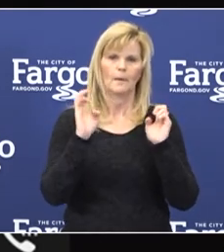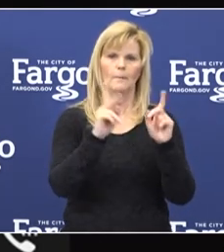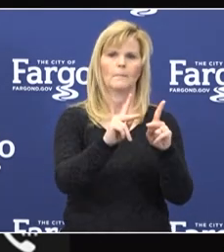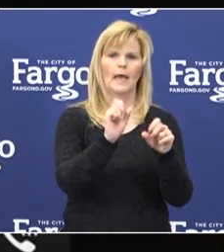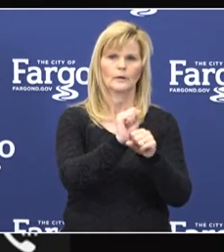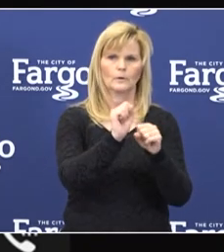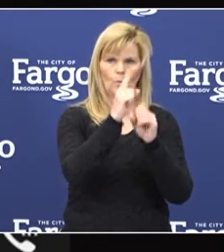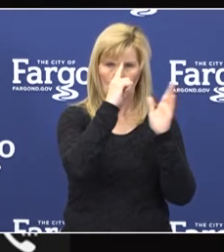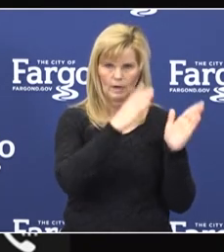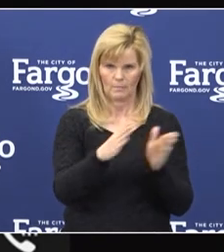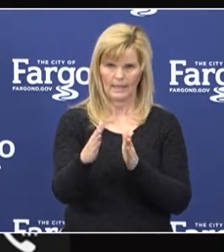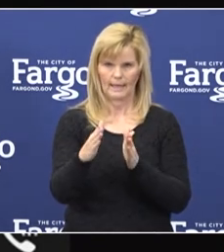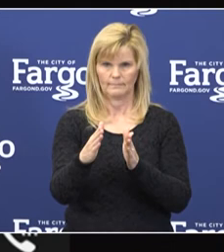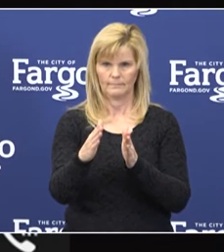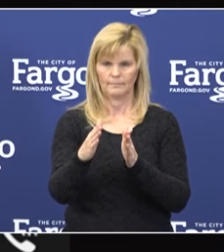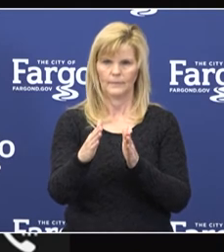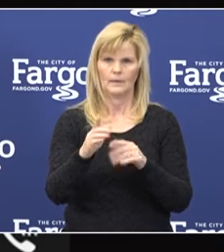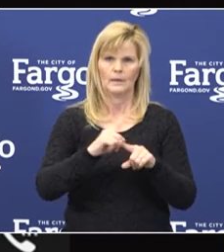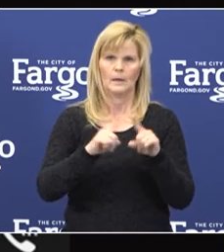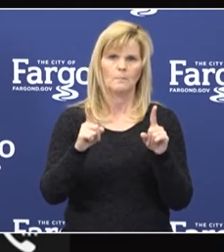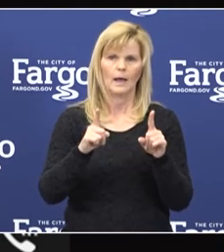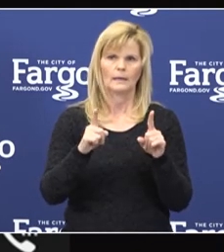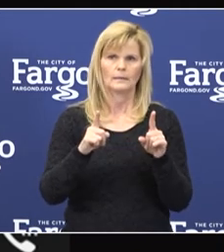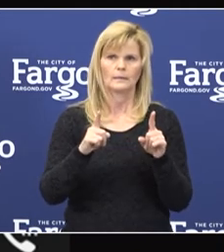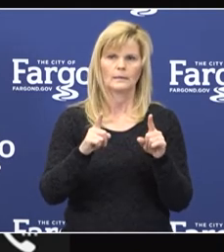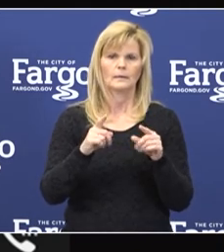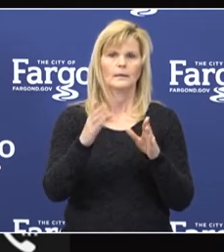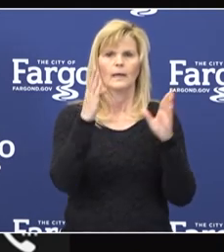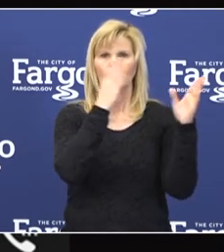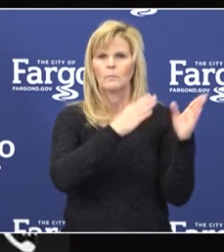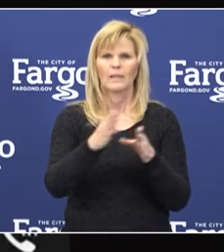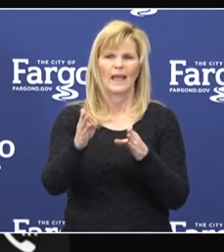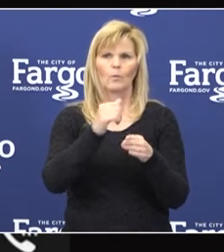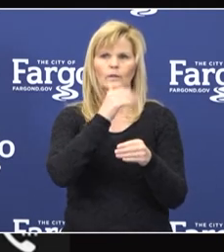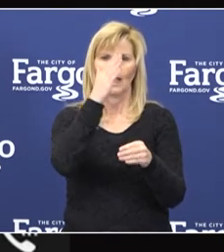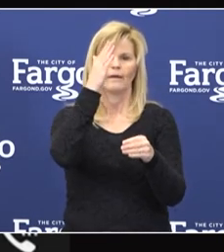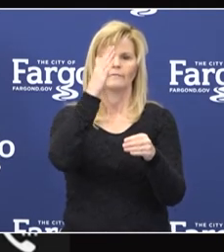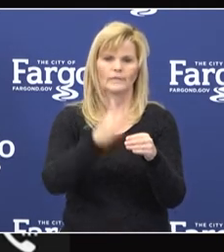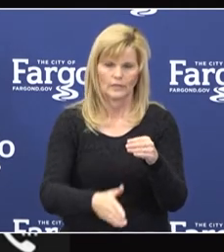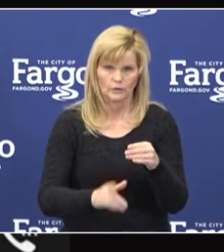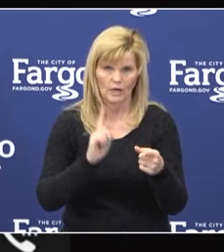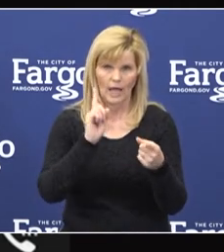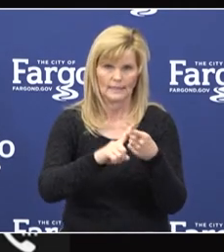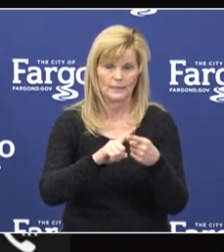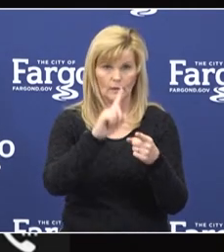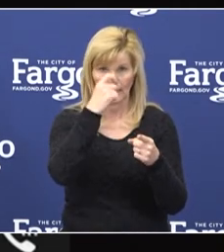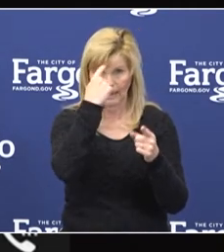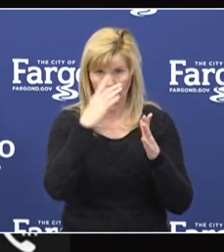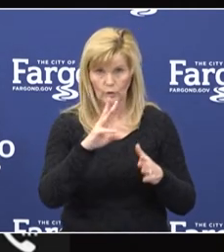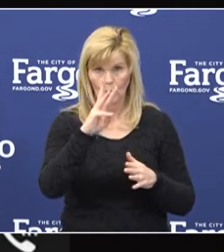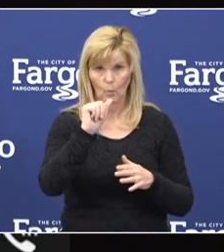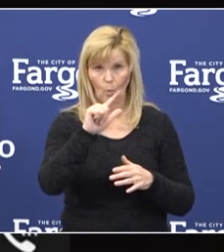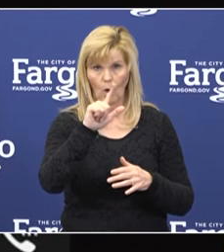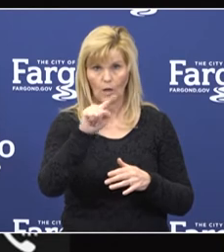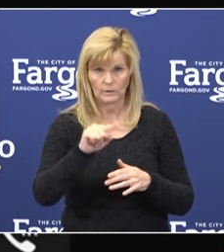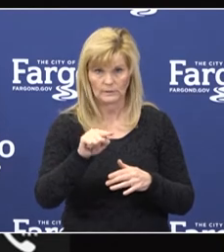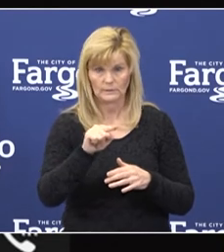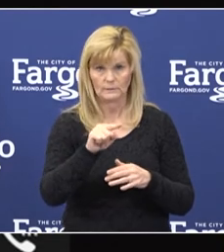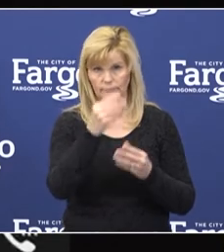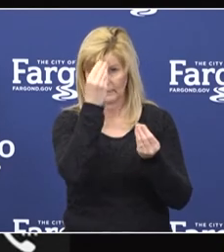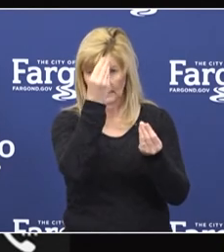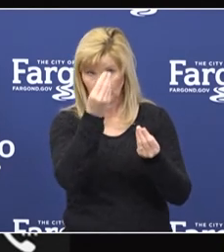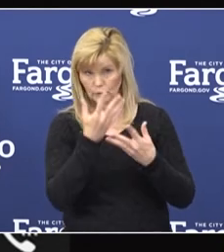work plan, but it will not have the plan finalized until we hear back from Governor Walz regarding the current